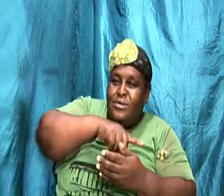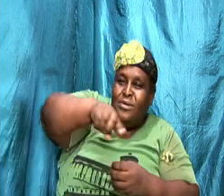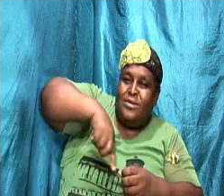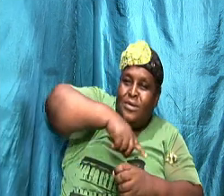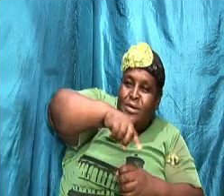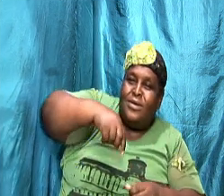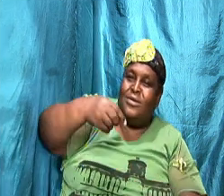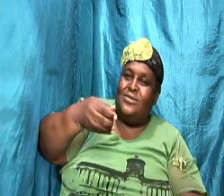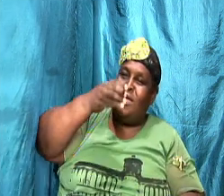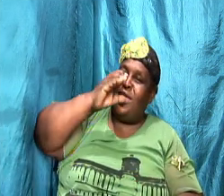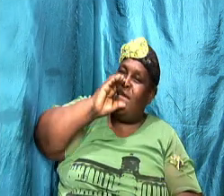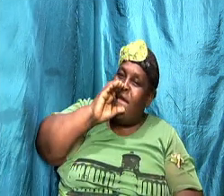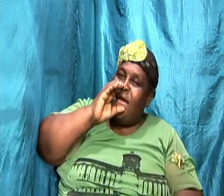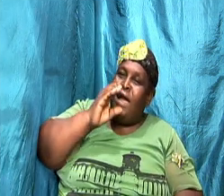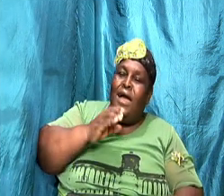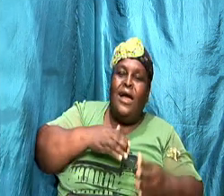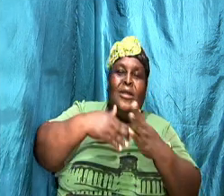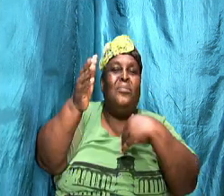builds the relationship